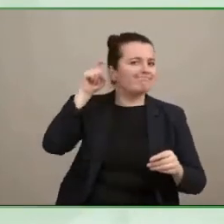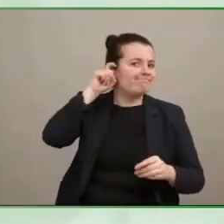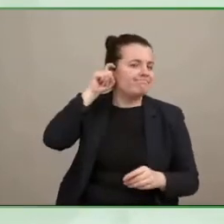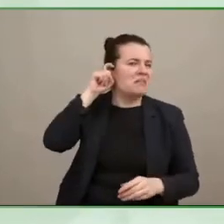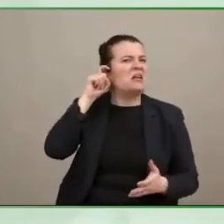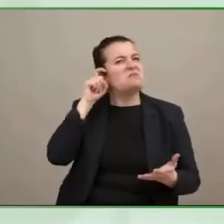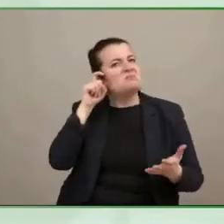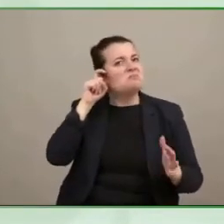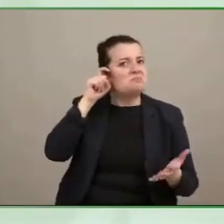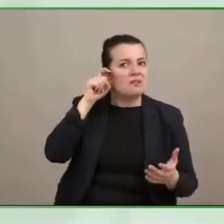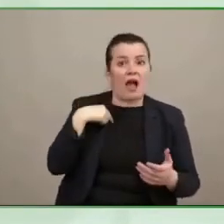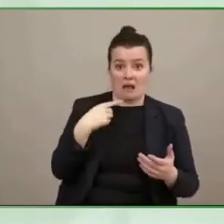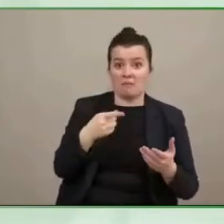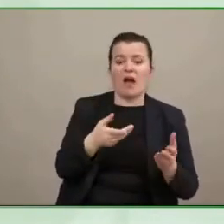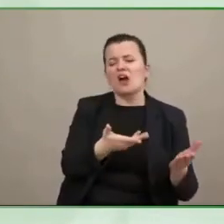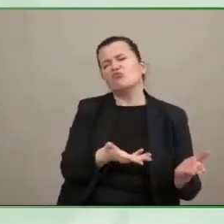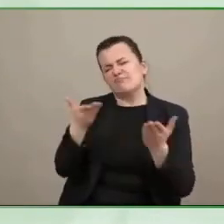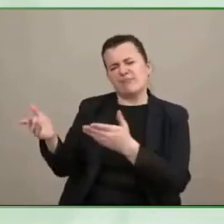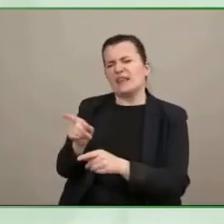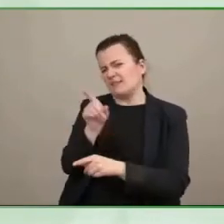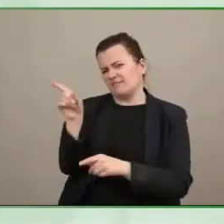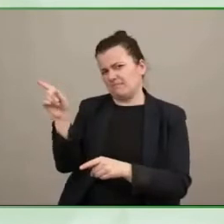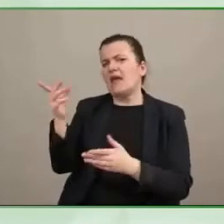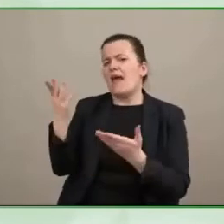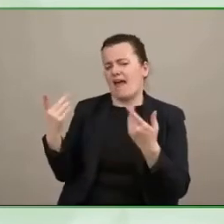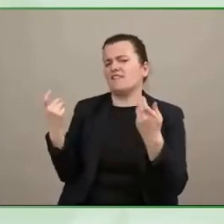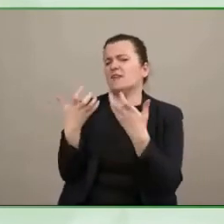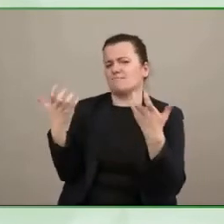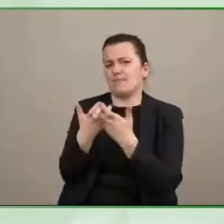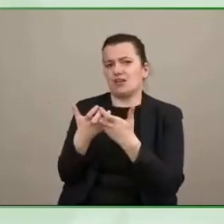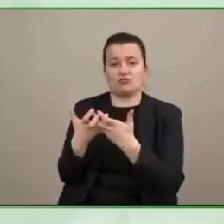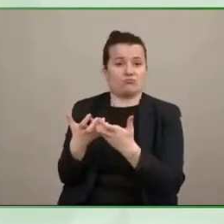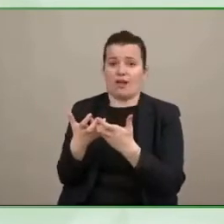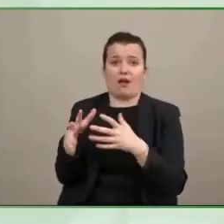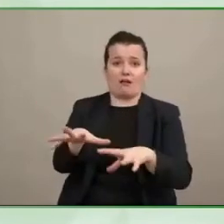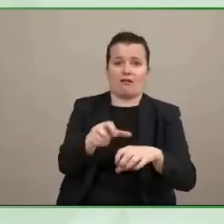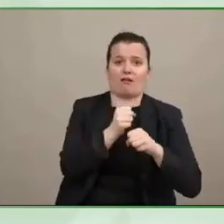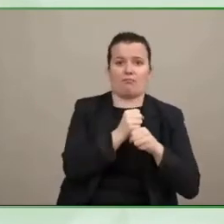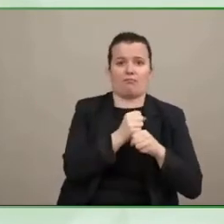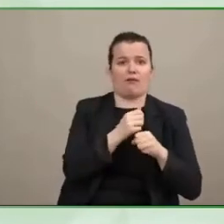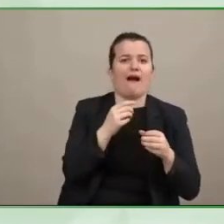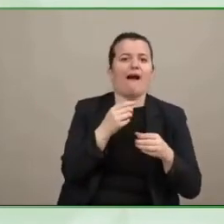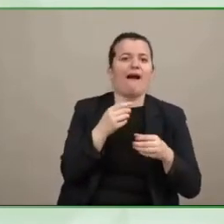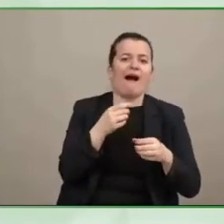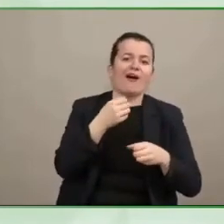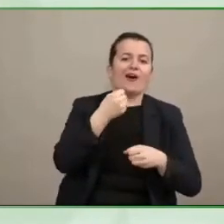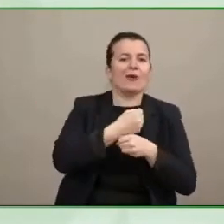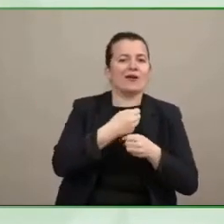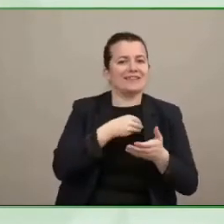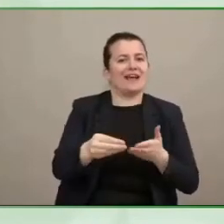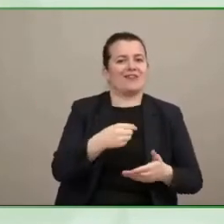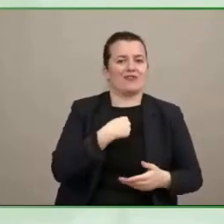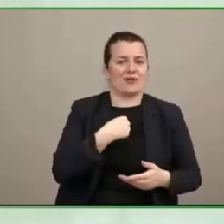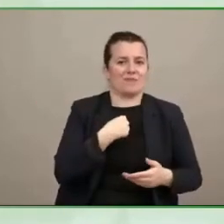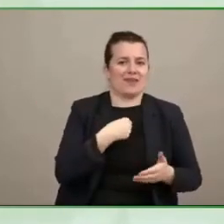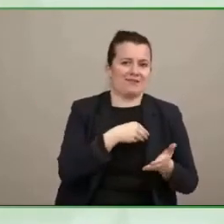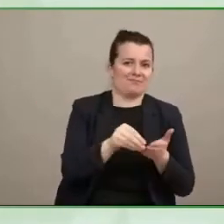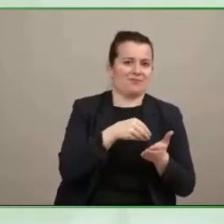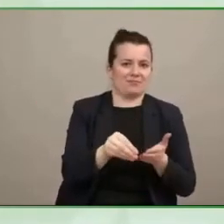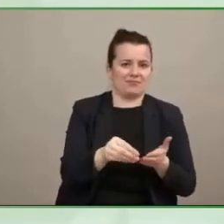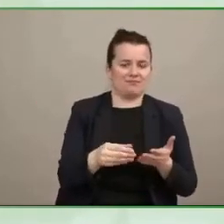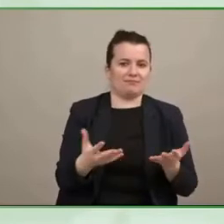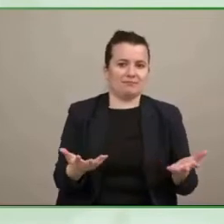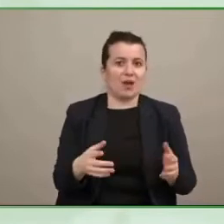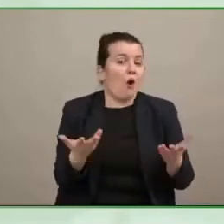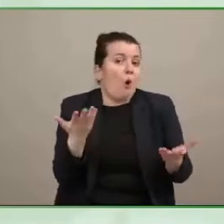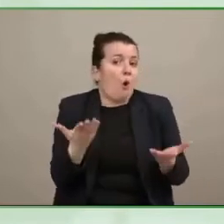aid doesn't work for you you're maxed out recommending cochlear implants when in fact you may not need a cochlear implant you just need